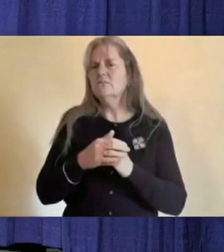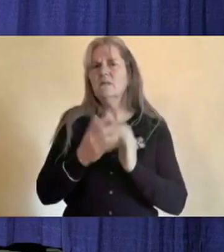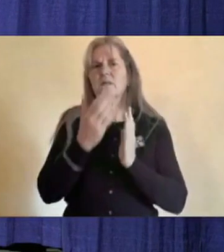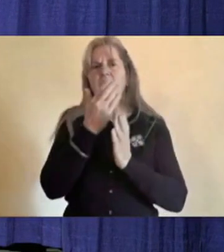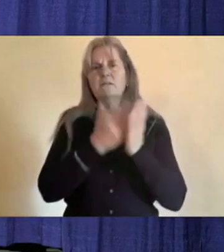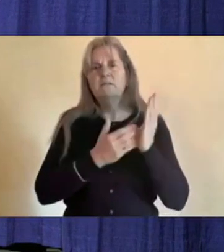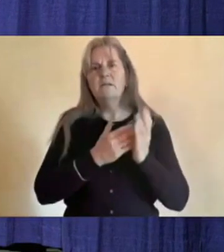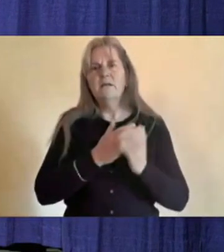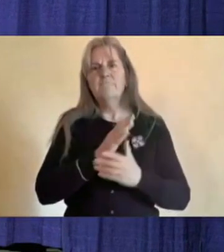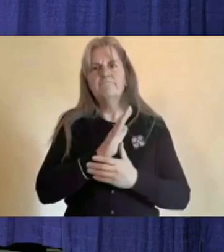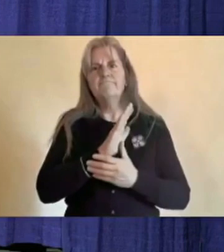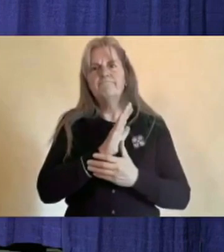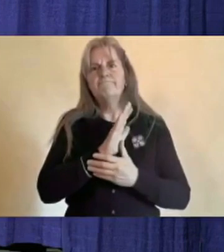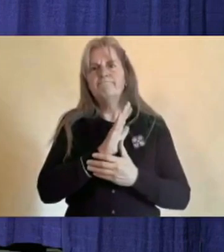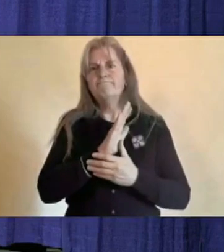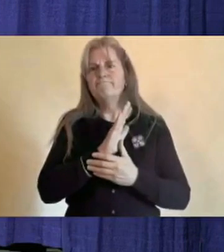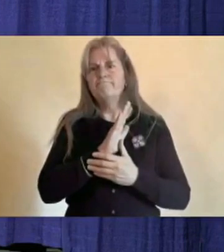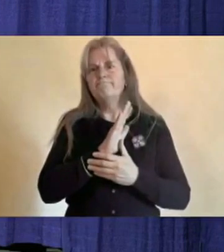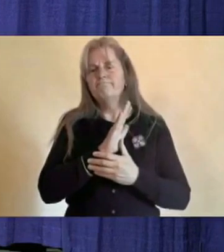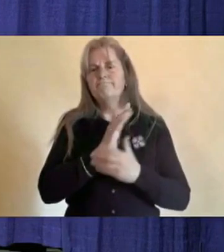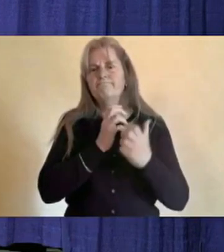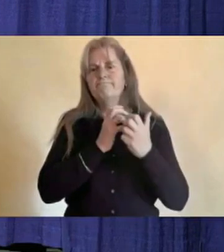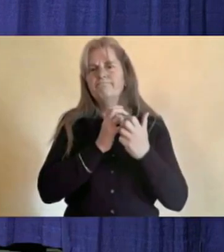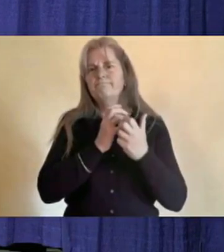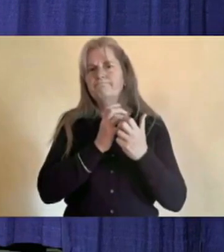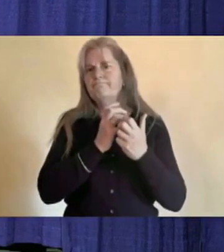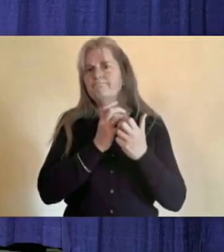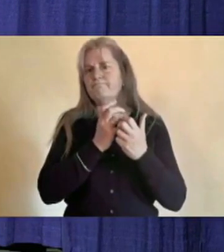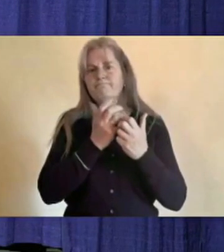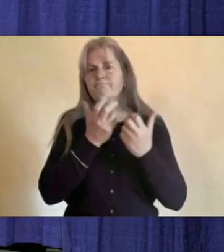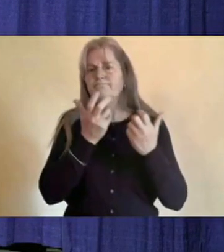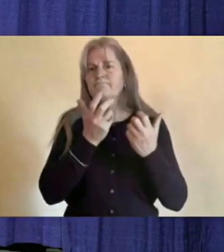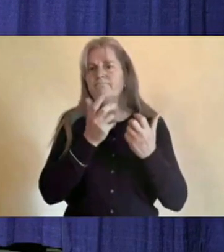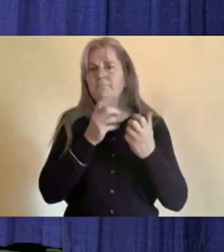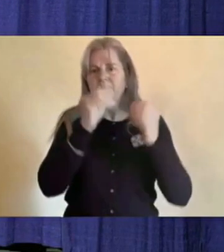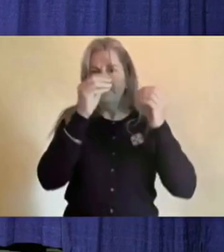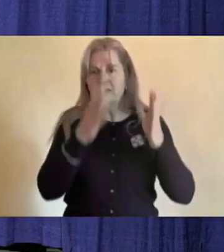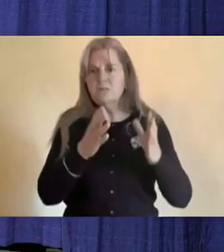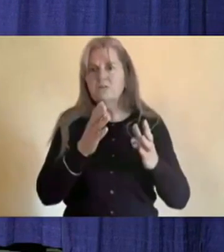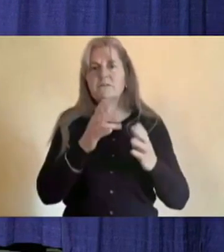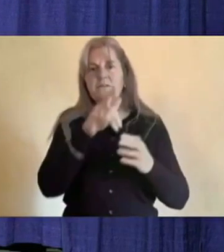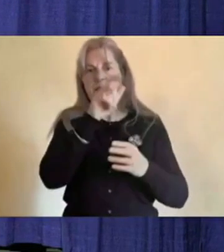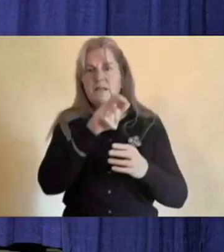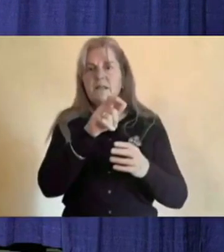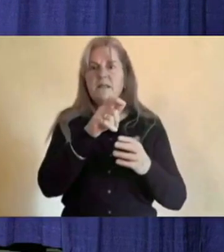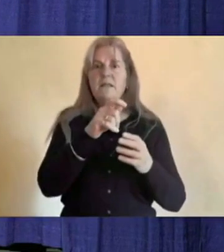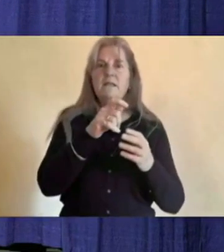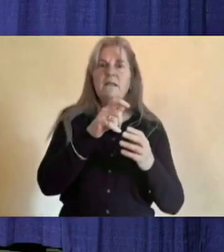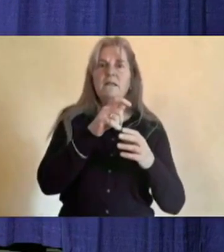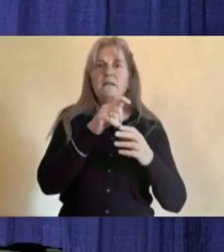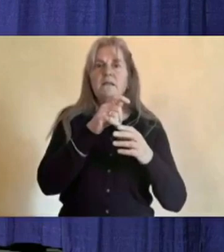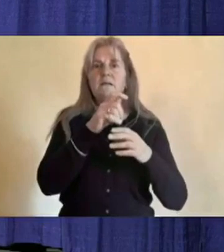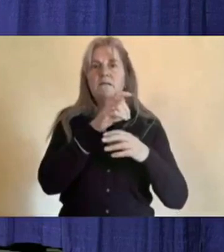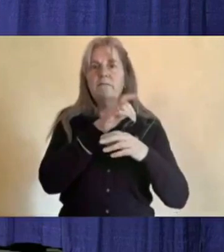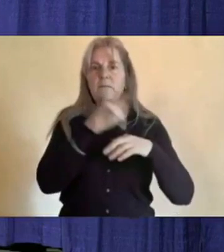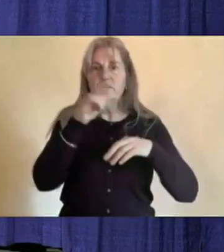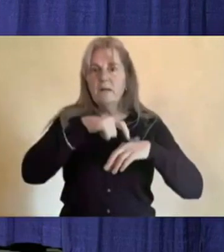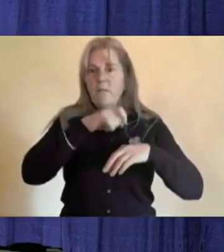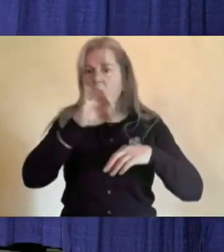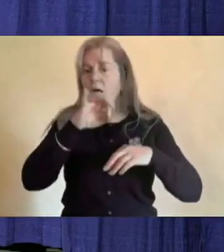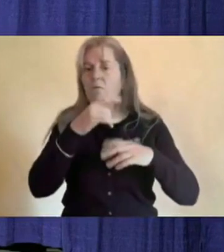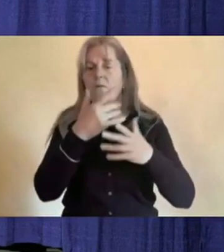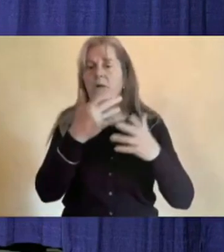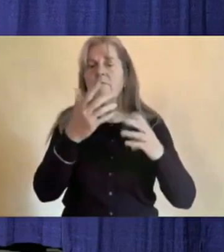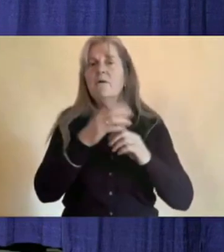situations, and teachers on call are, as I've said, a group